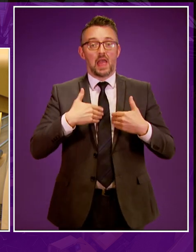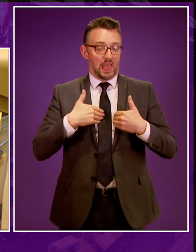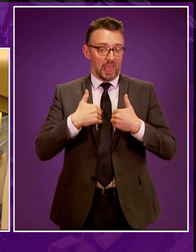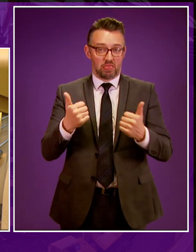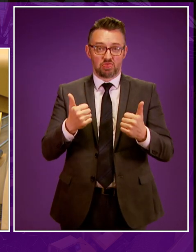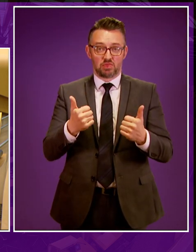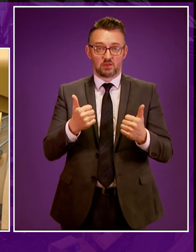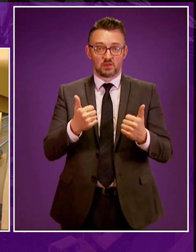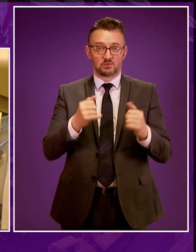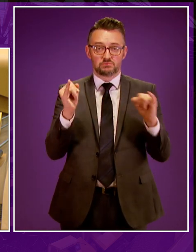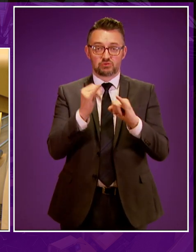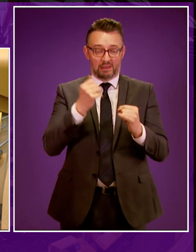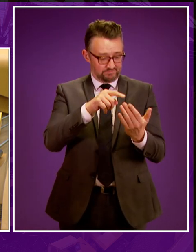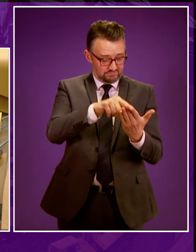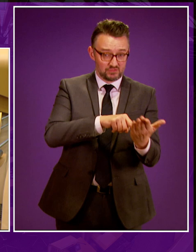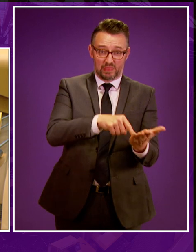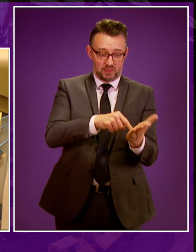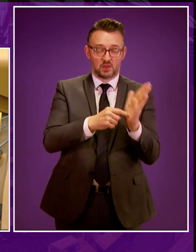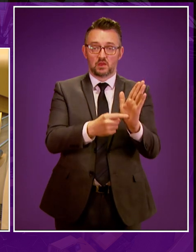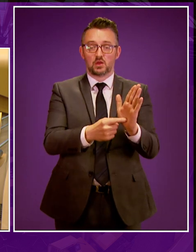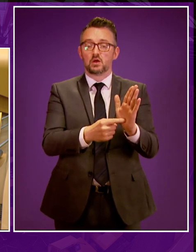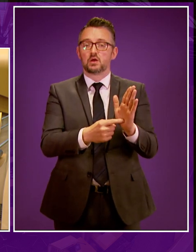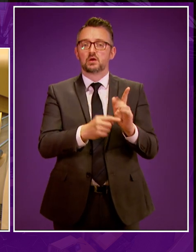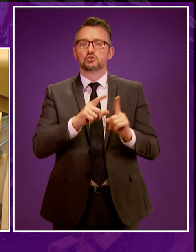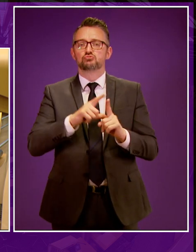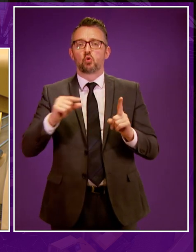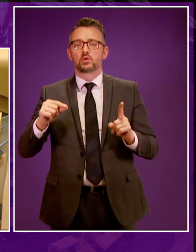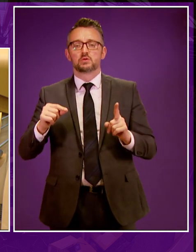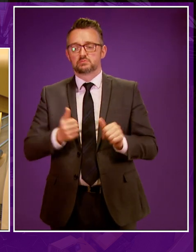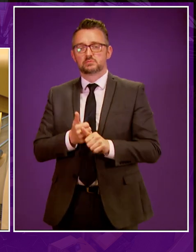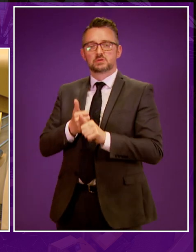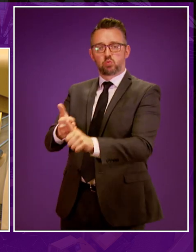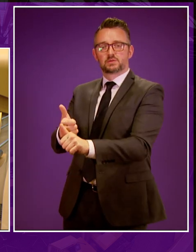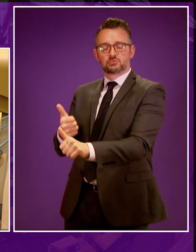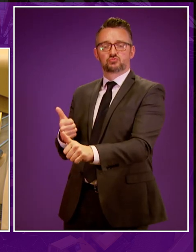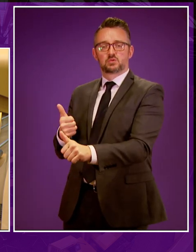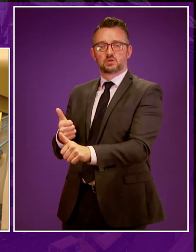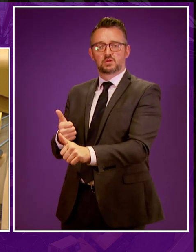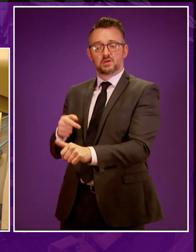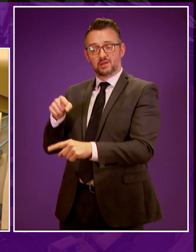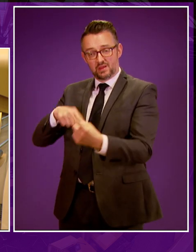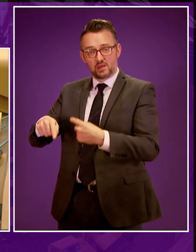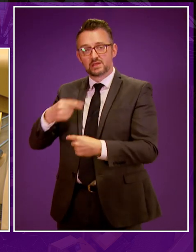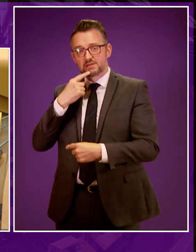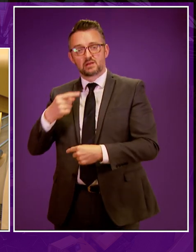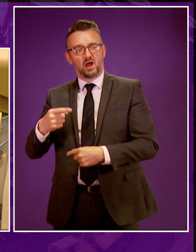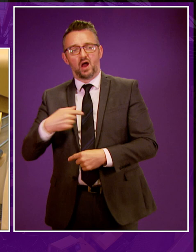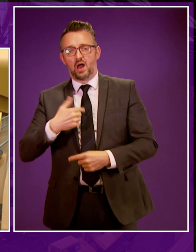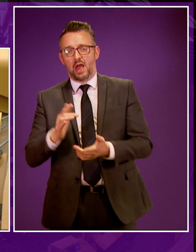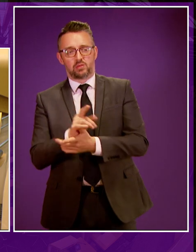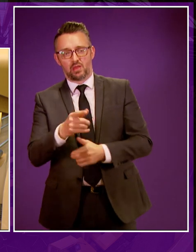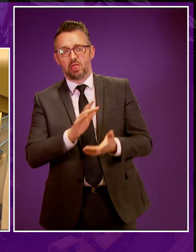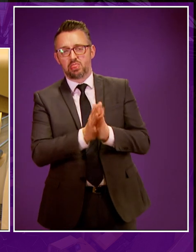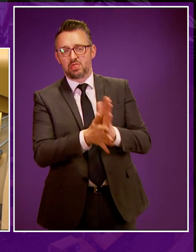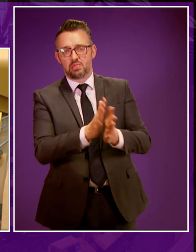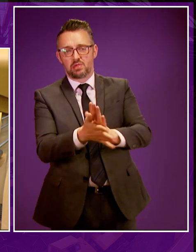out in black and white, the Tories will still take the side of an industry that would inflict all of this harm on the people